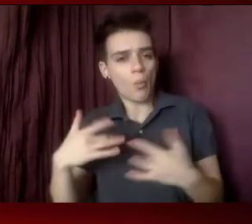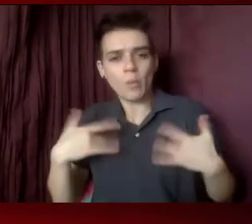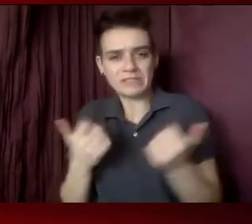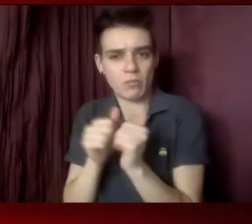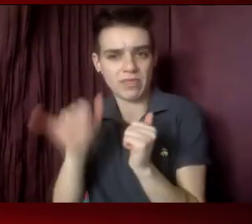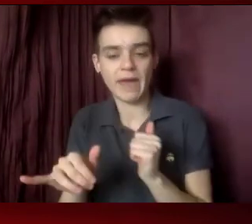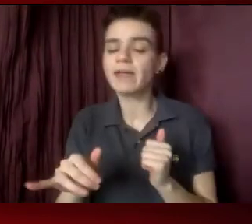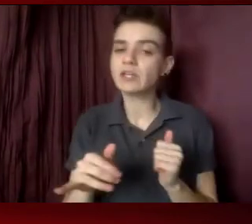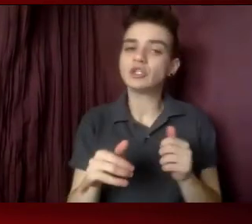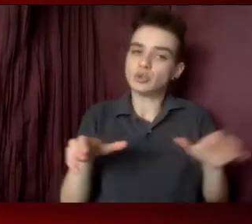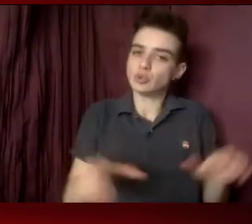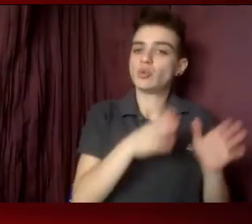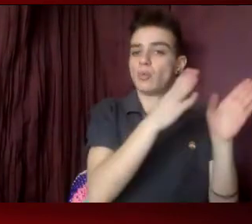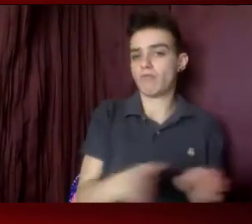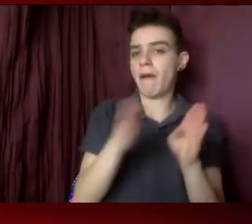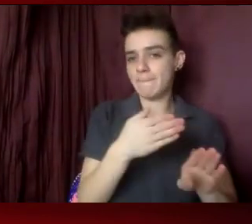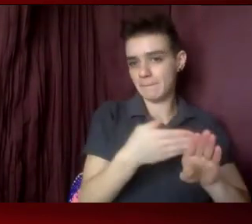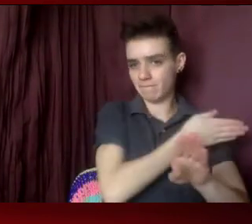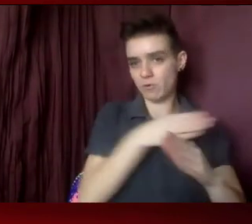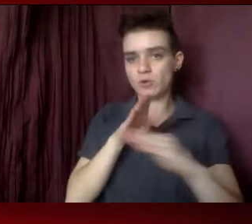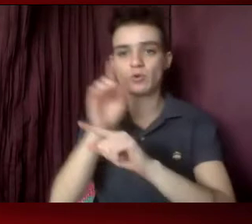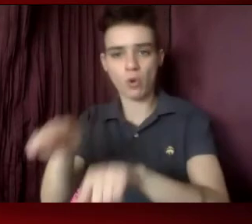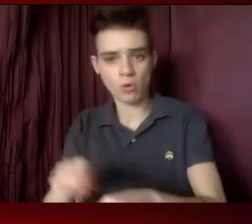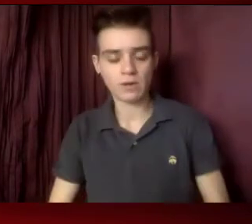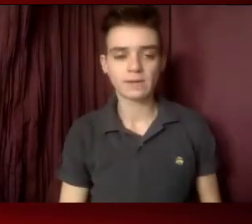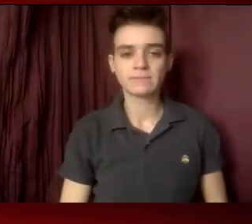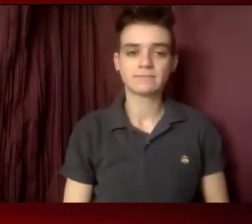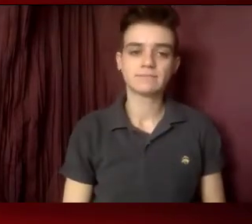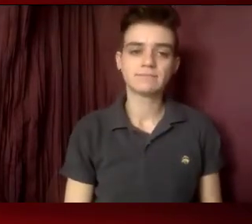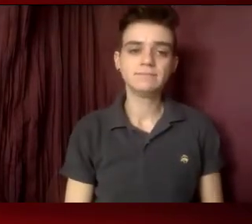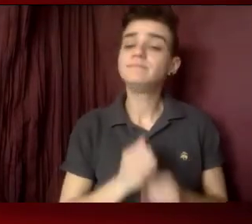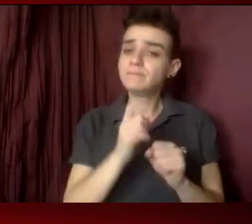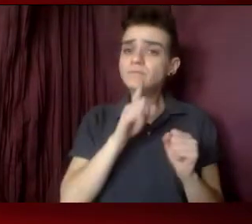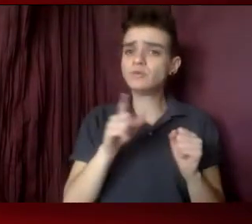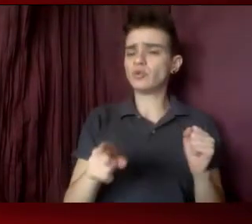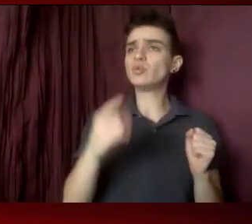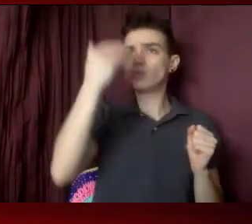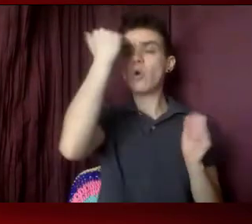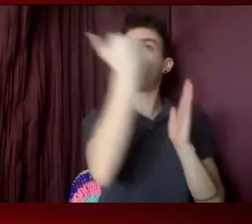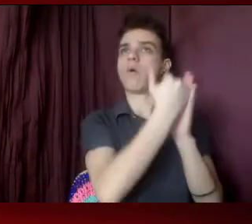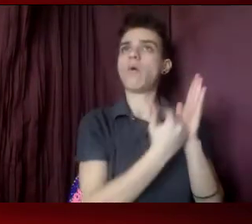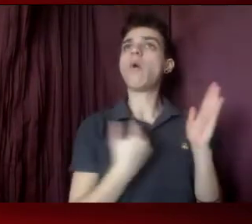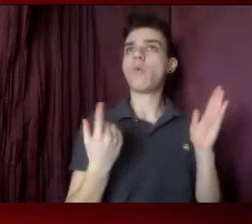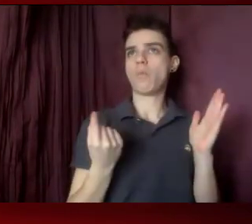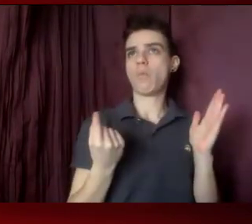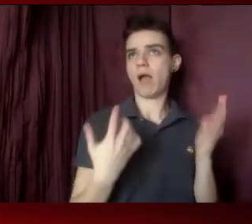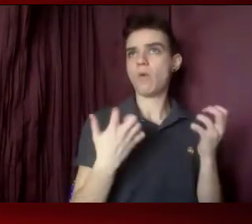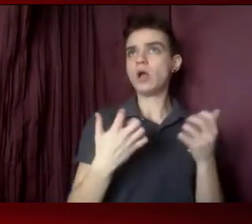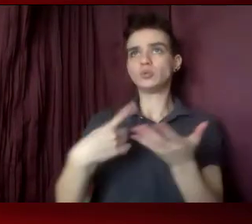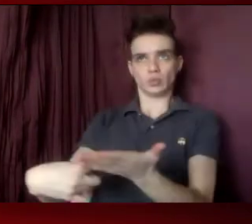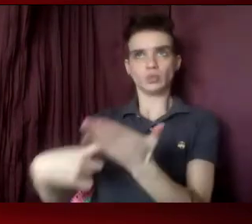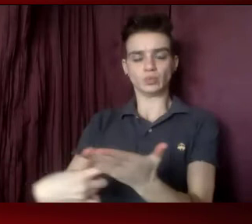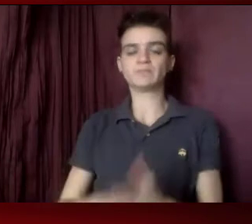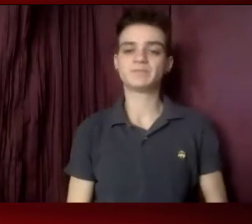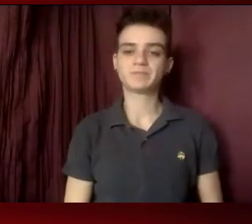before you go to the meeting. Make sure you know what bills you want to talk about and where they are in the legislative process.